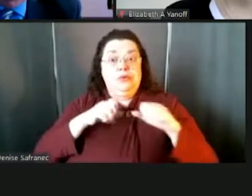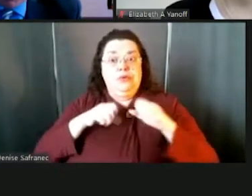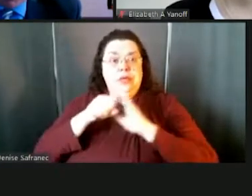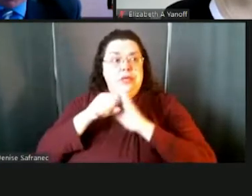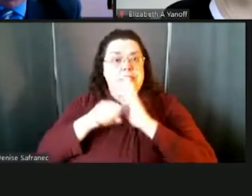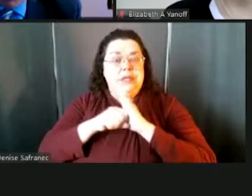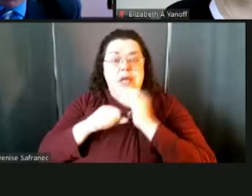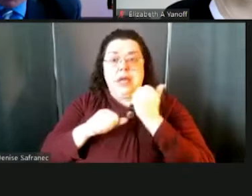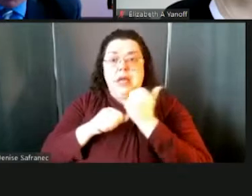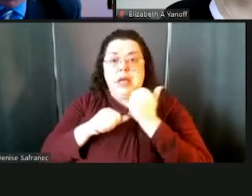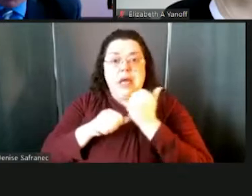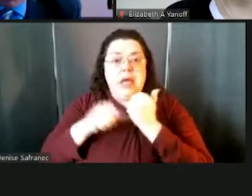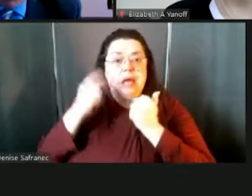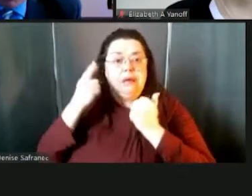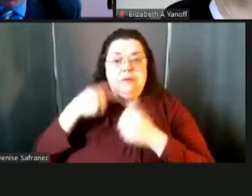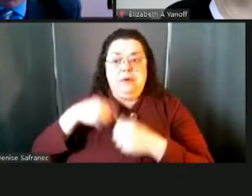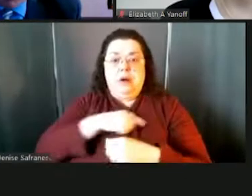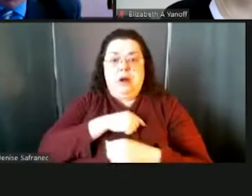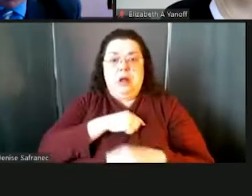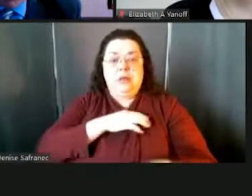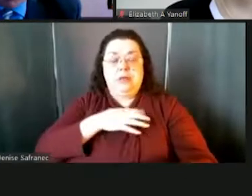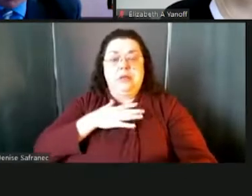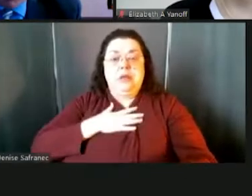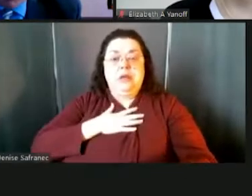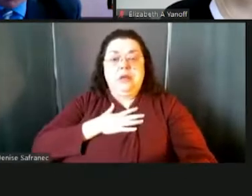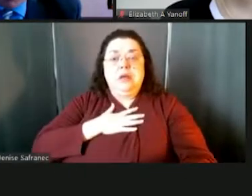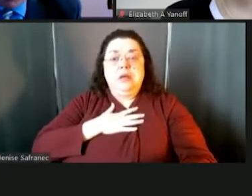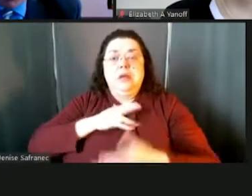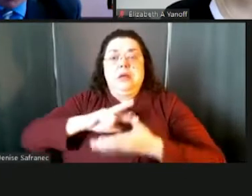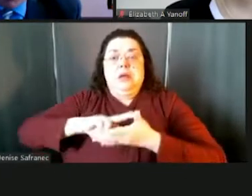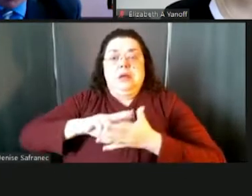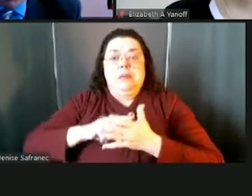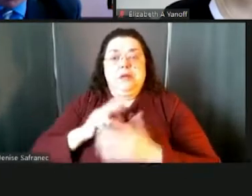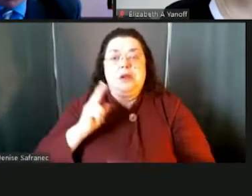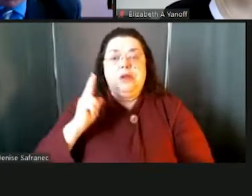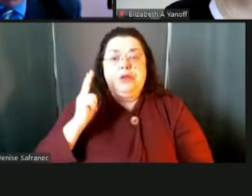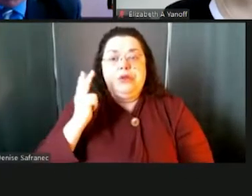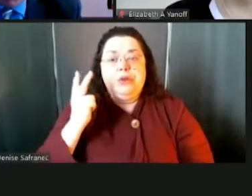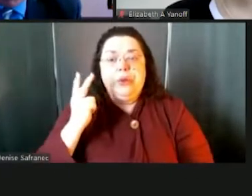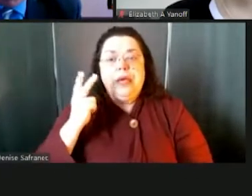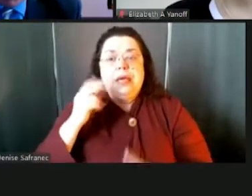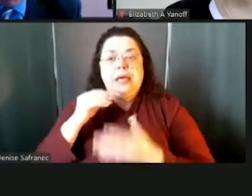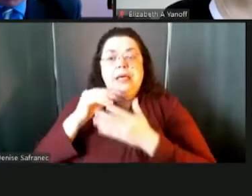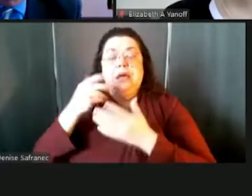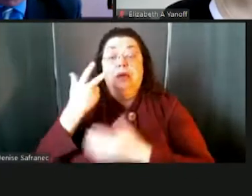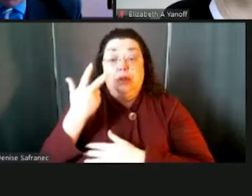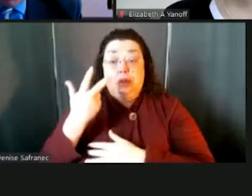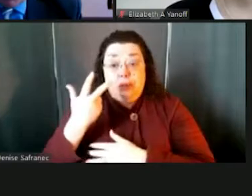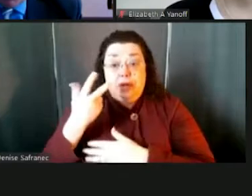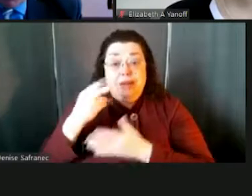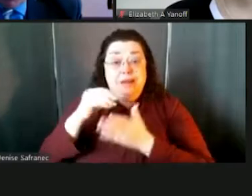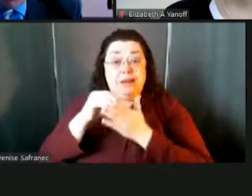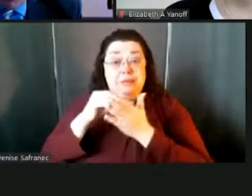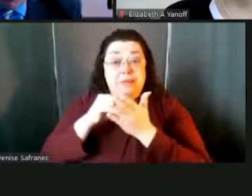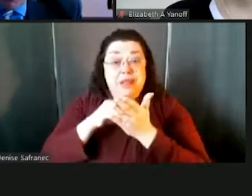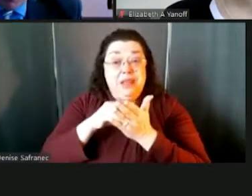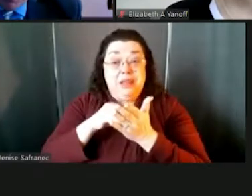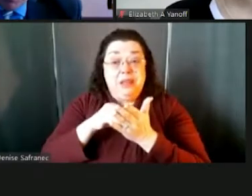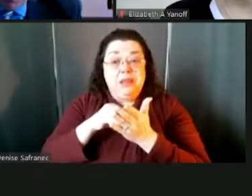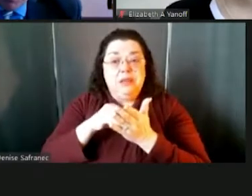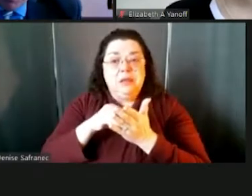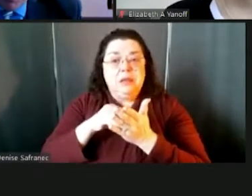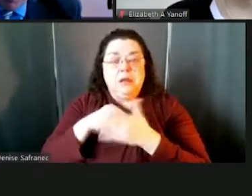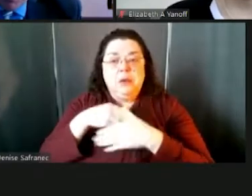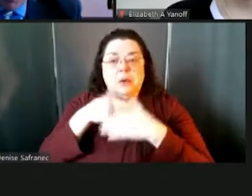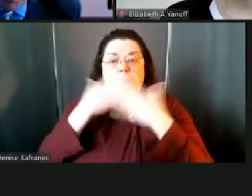for a district like ours, that meant $3 million that we thought we were getting, we no longer get. And so,